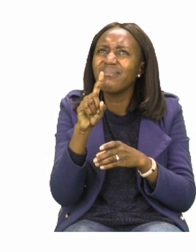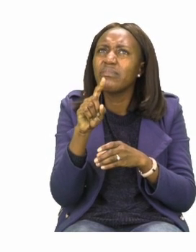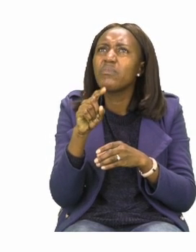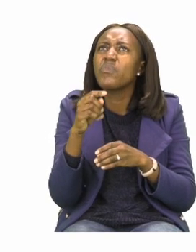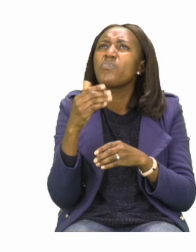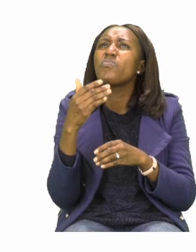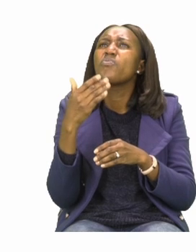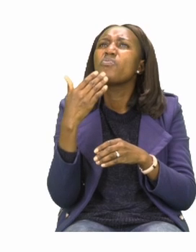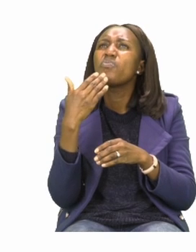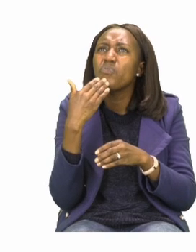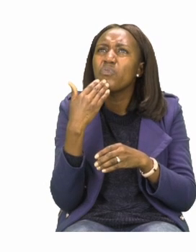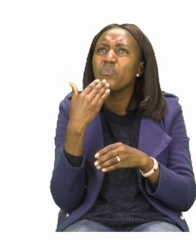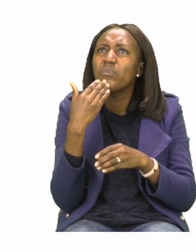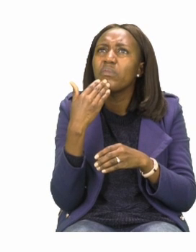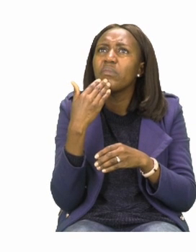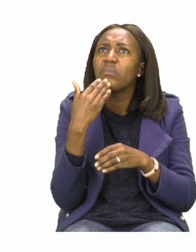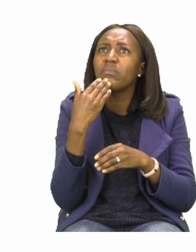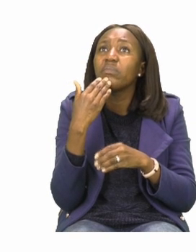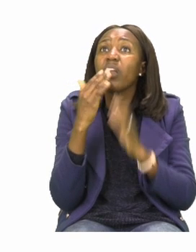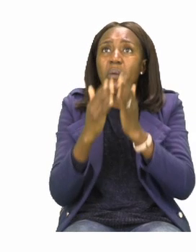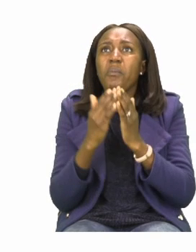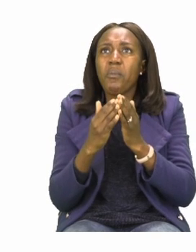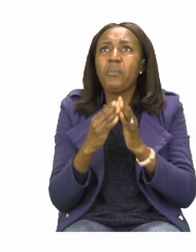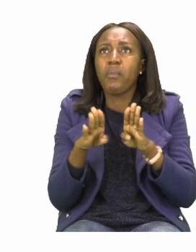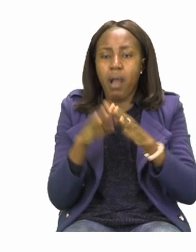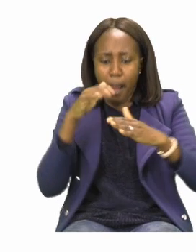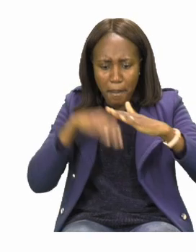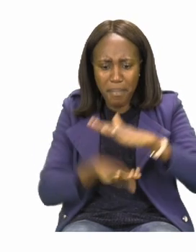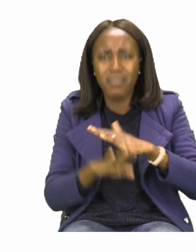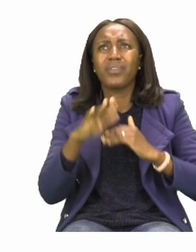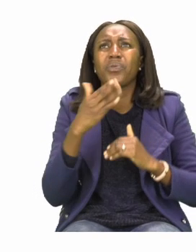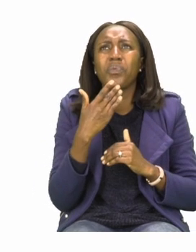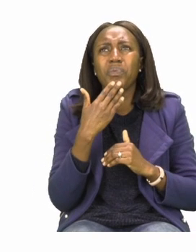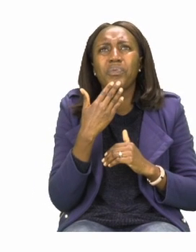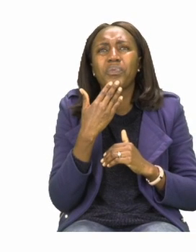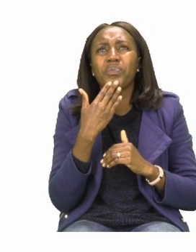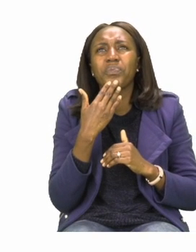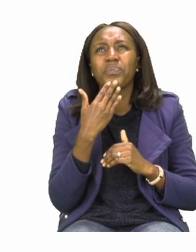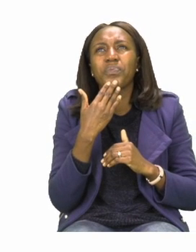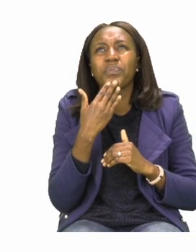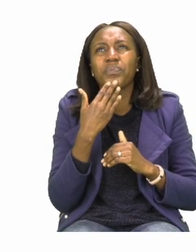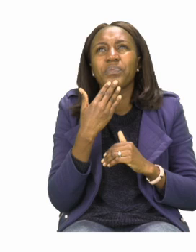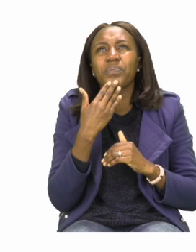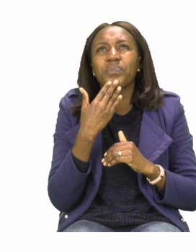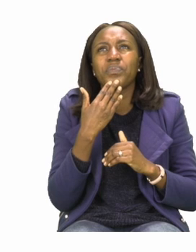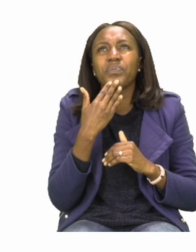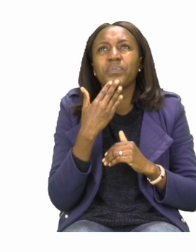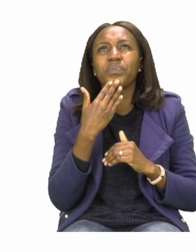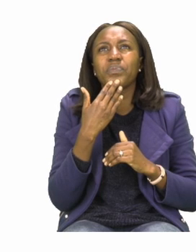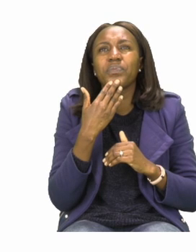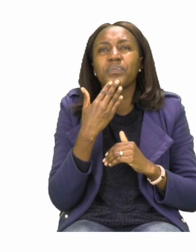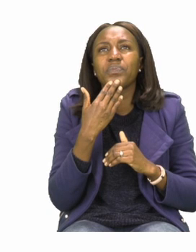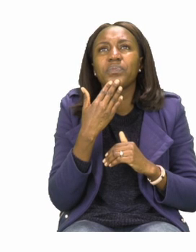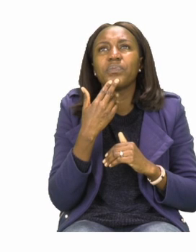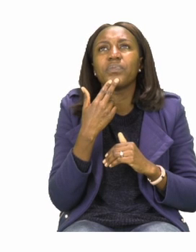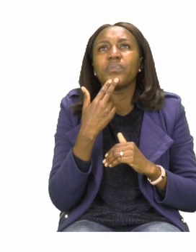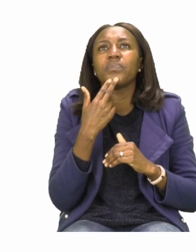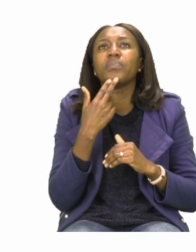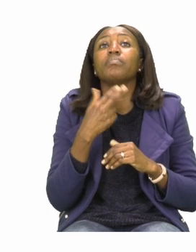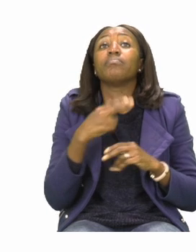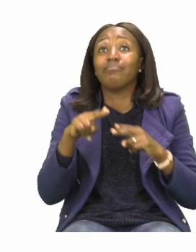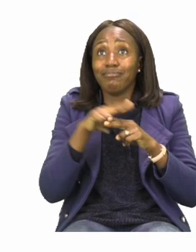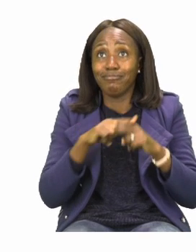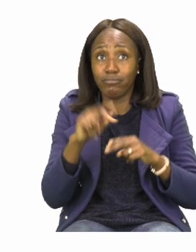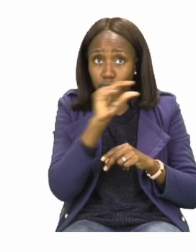Now, in order for us to do our writing to answer that question, we need to use the words in the box. We